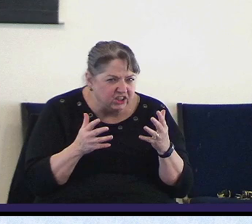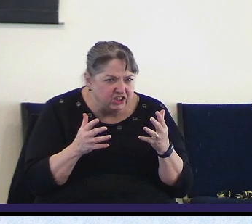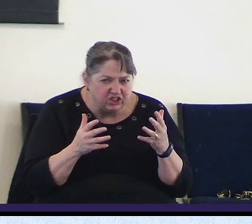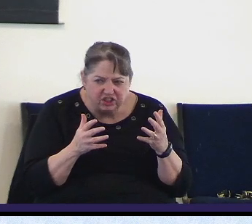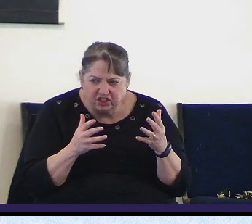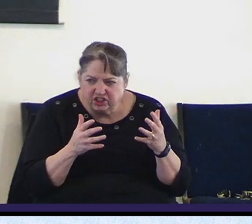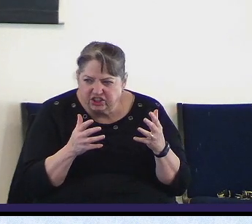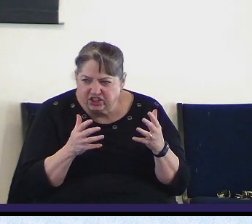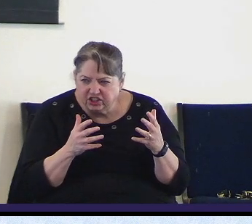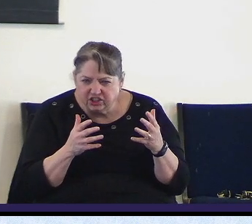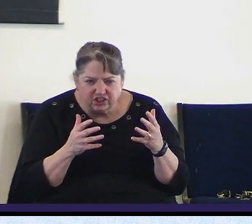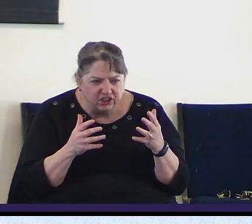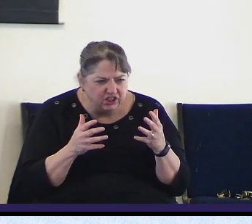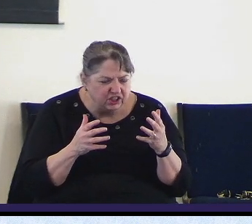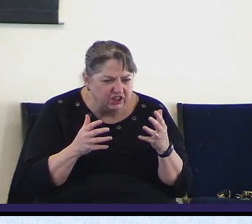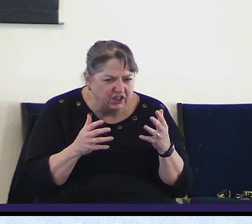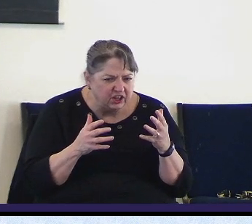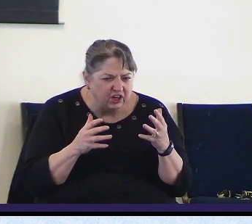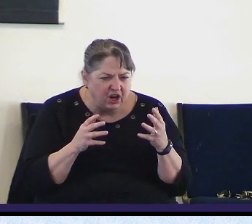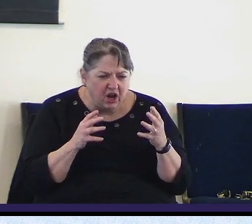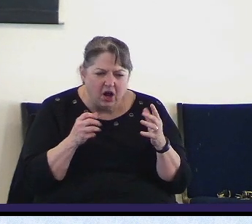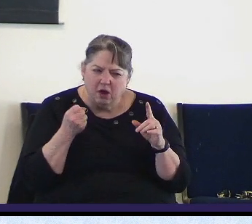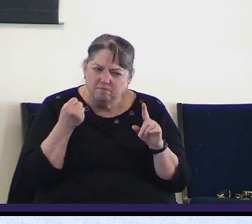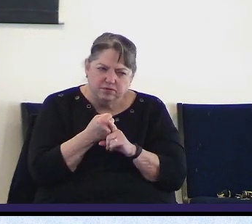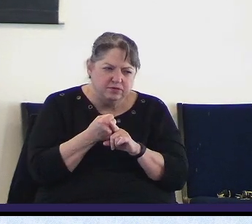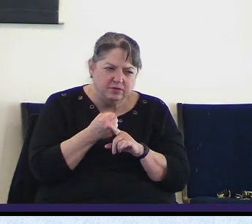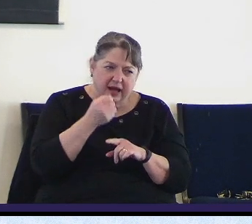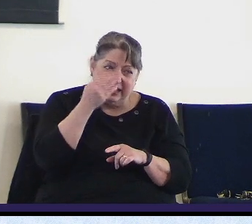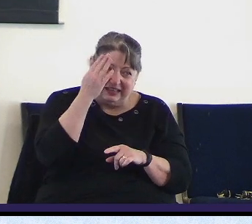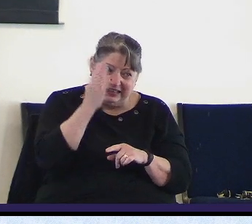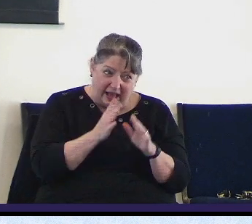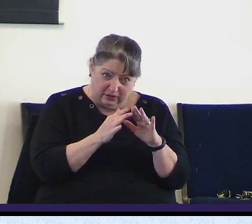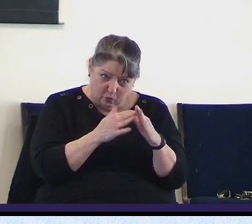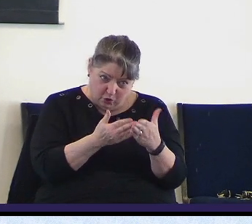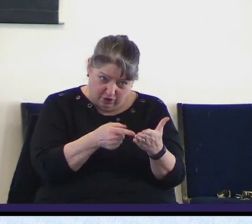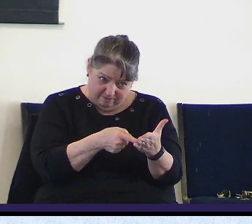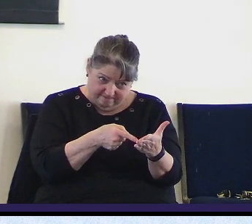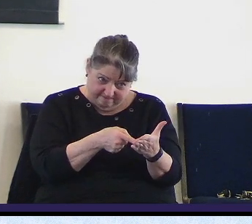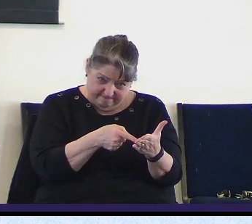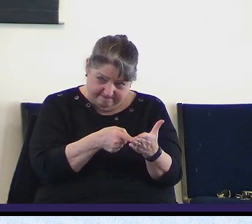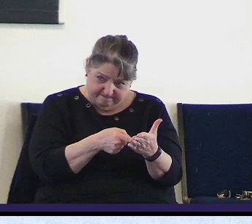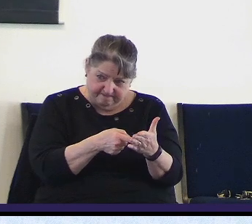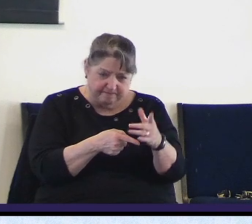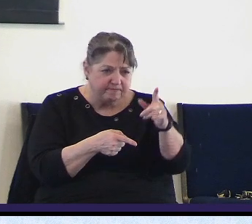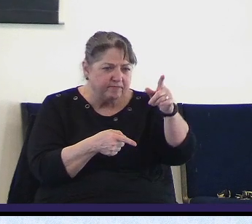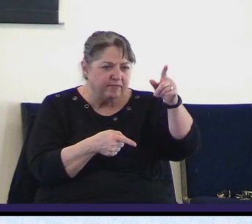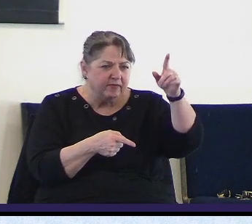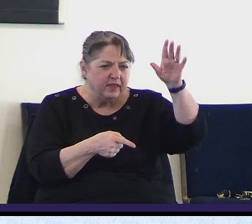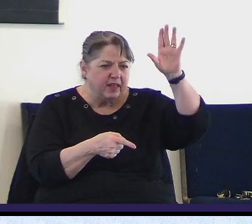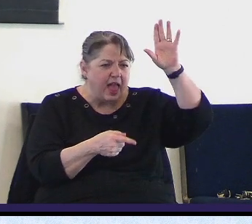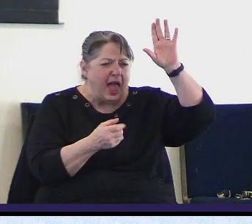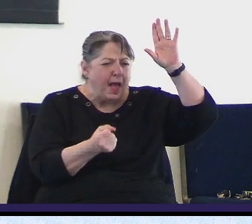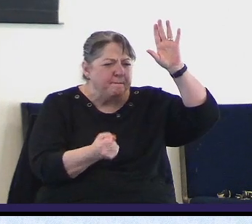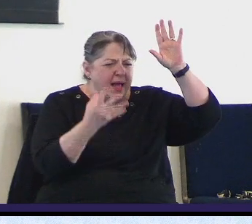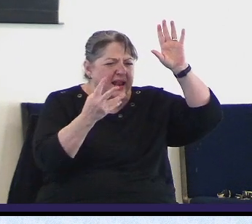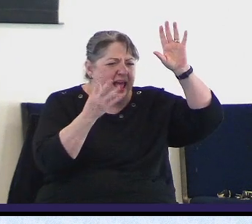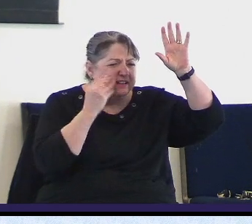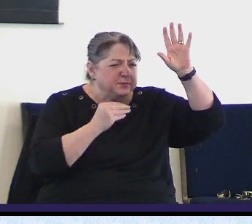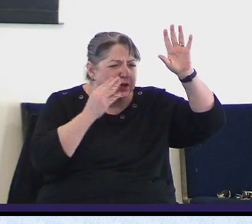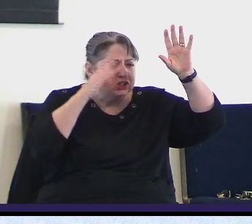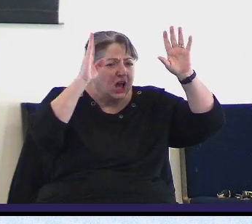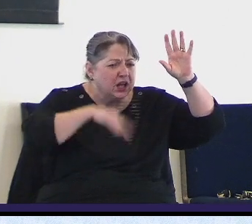he did okay he is he is the powerful thing about God's word how many of you have seen God move in your life before